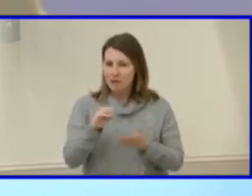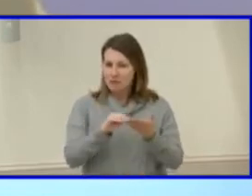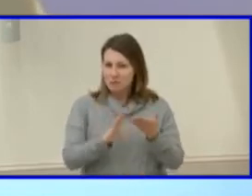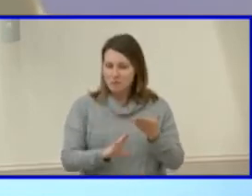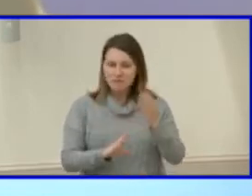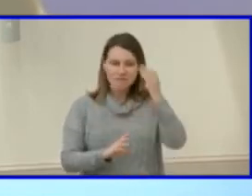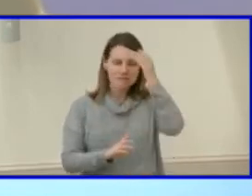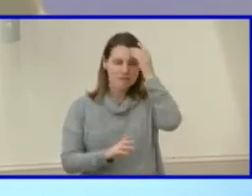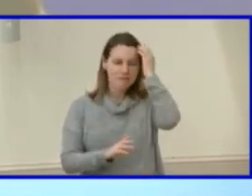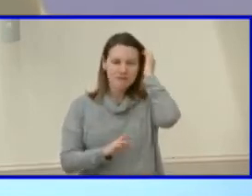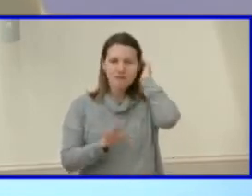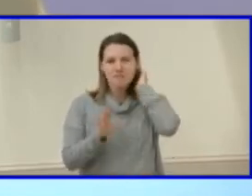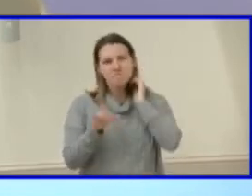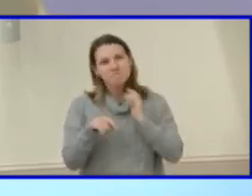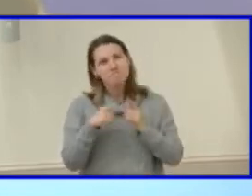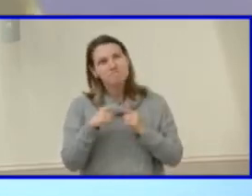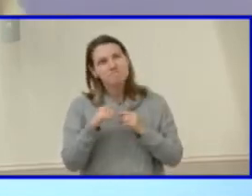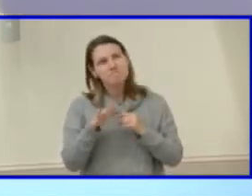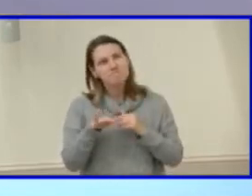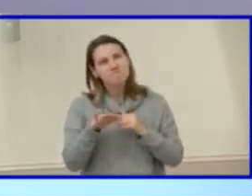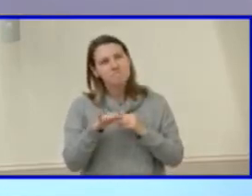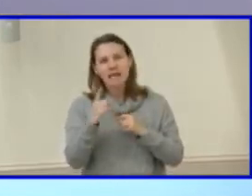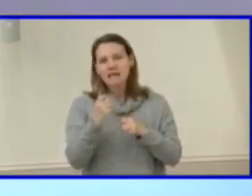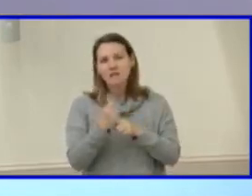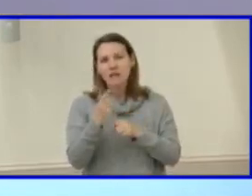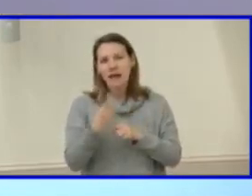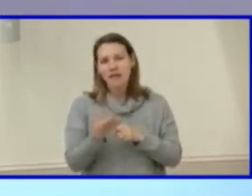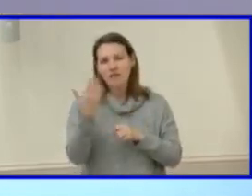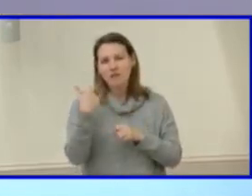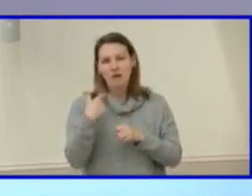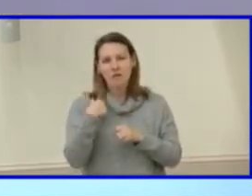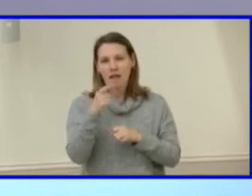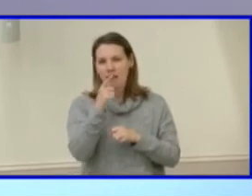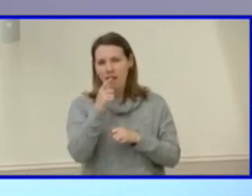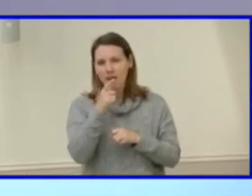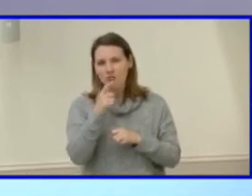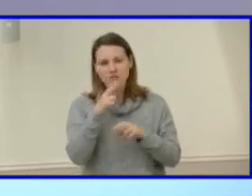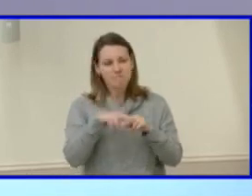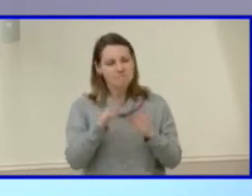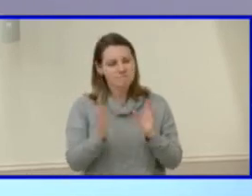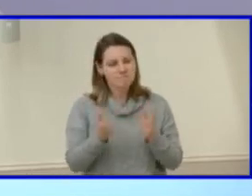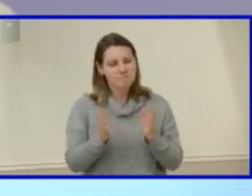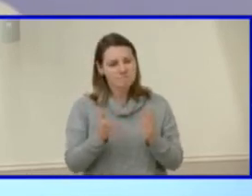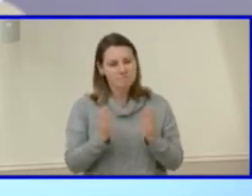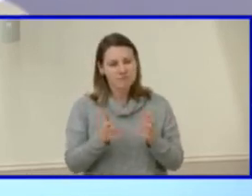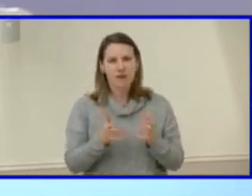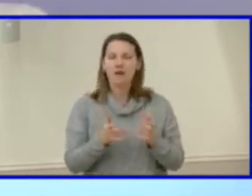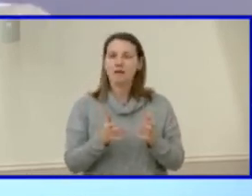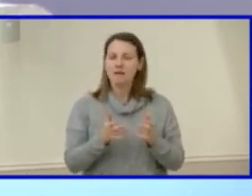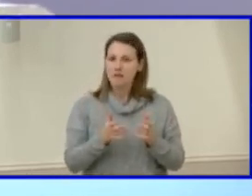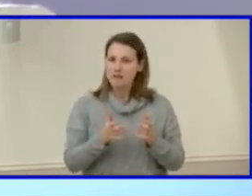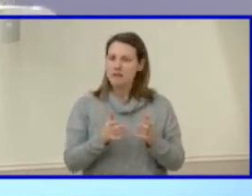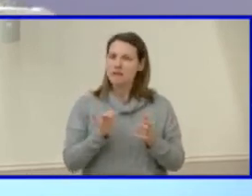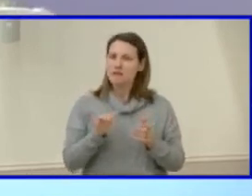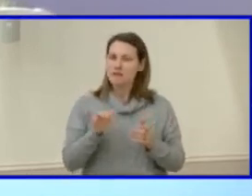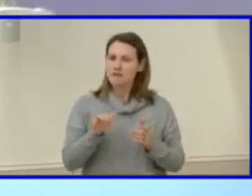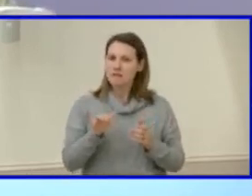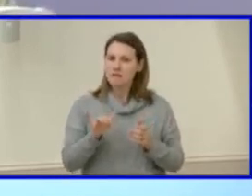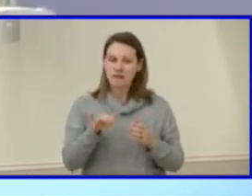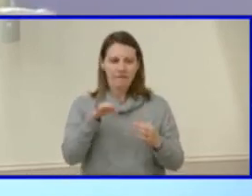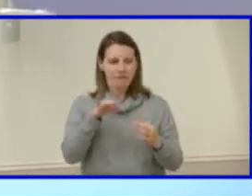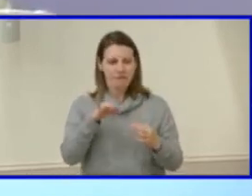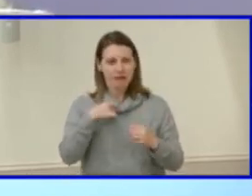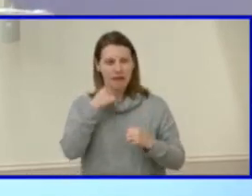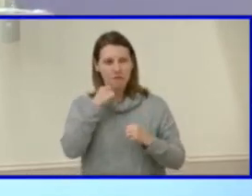About a year and a half or so ago, we had lunch with them, with some of the students, and the overwhelming feedback that I